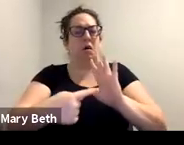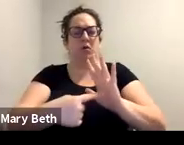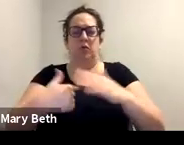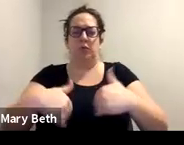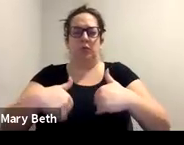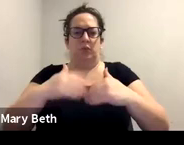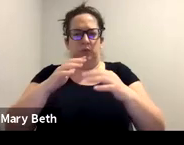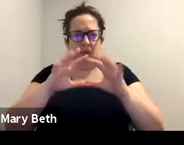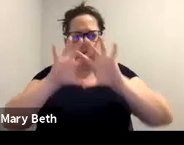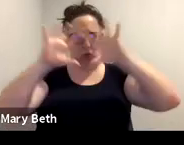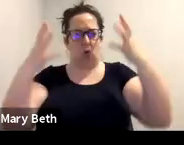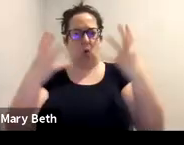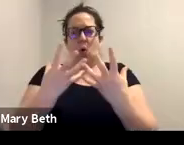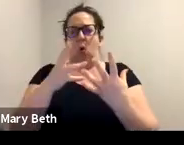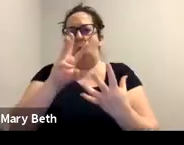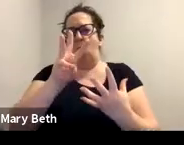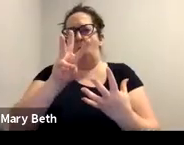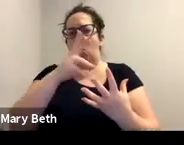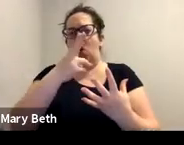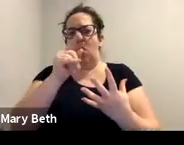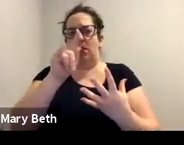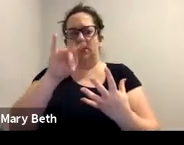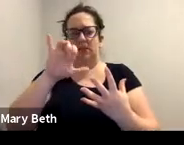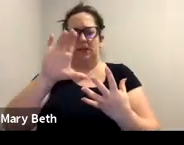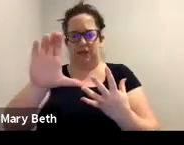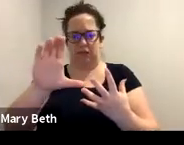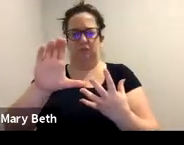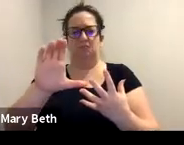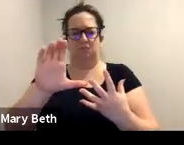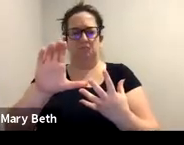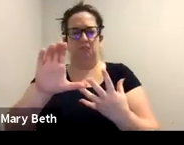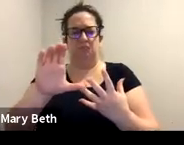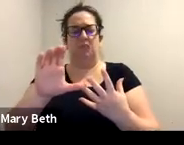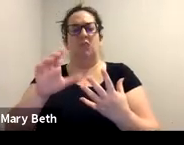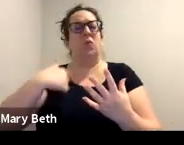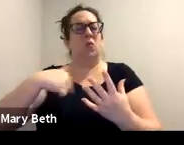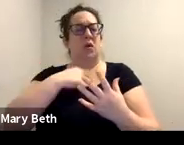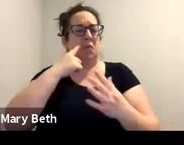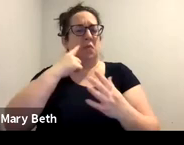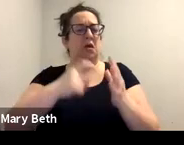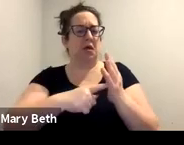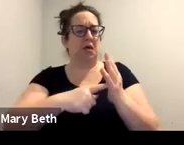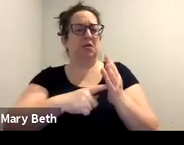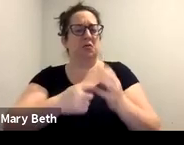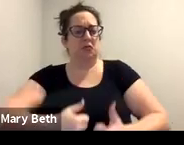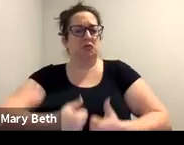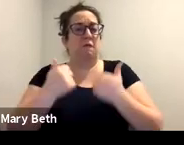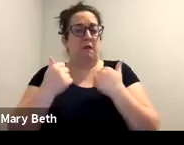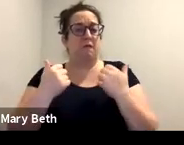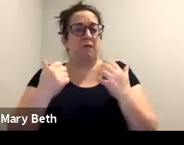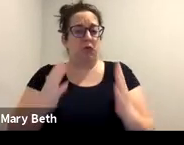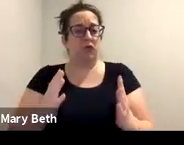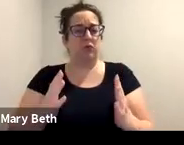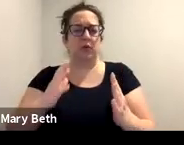We recognize that survivors deal with multiple legal issues related